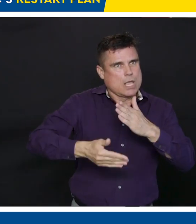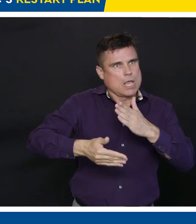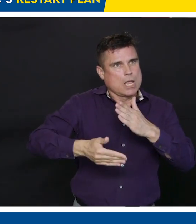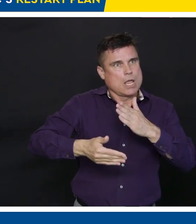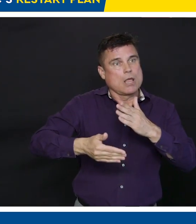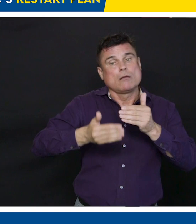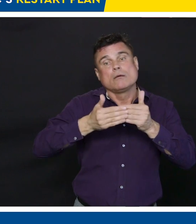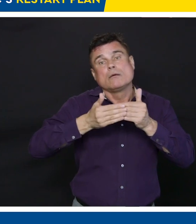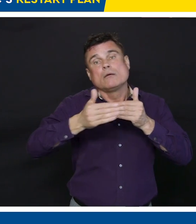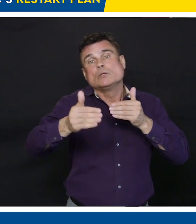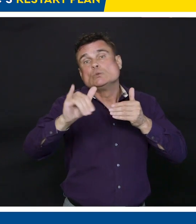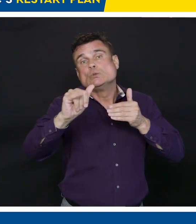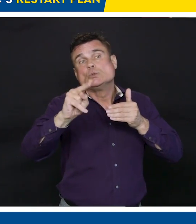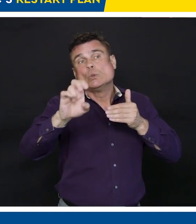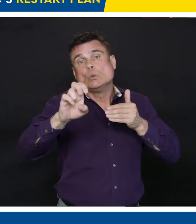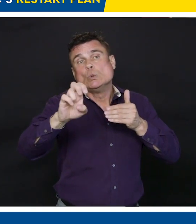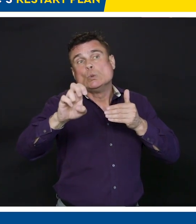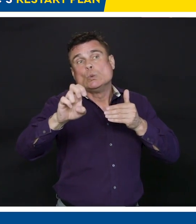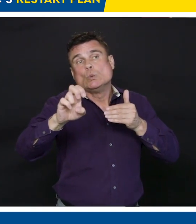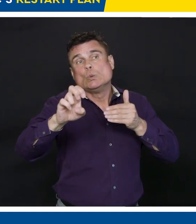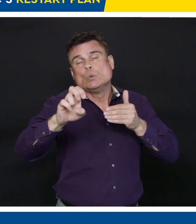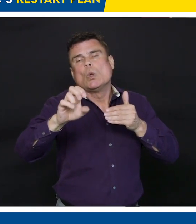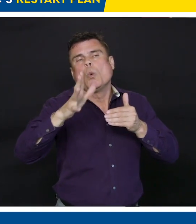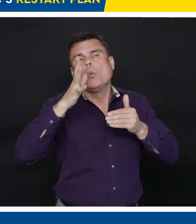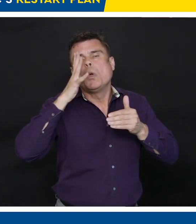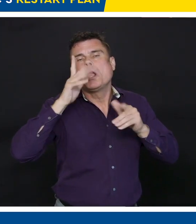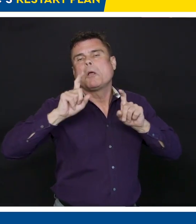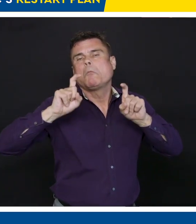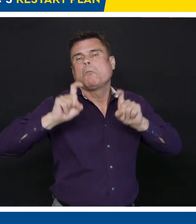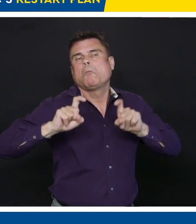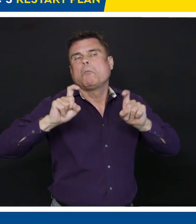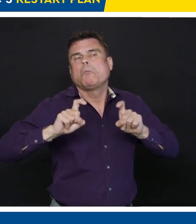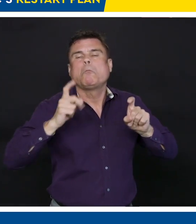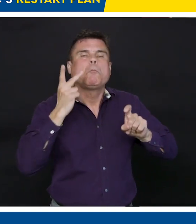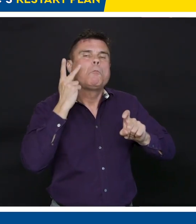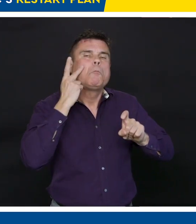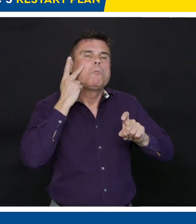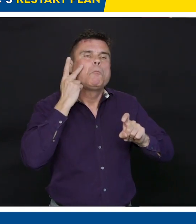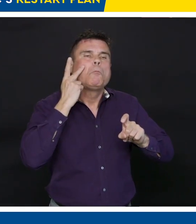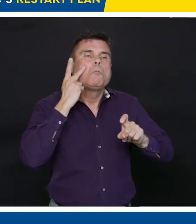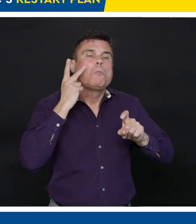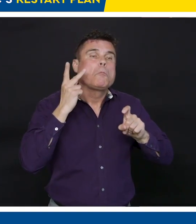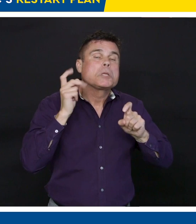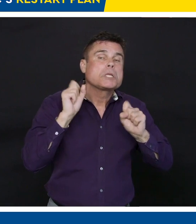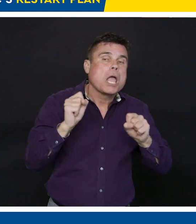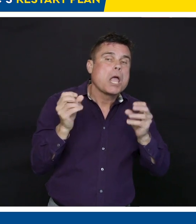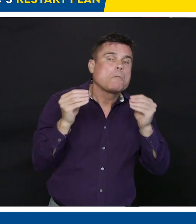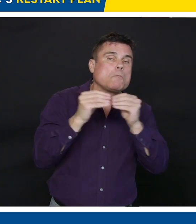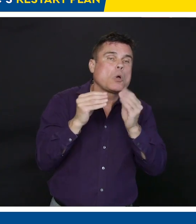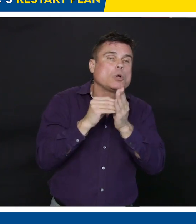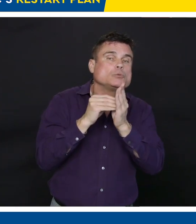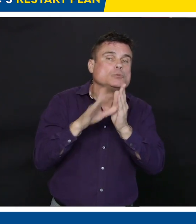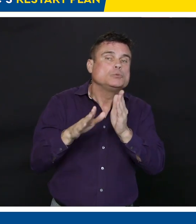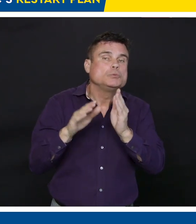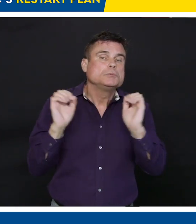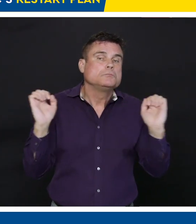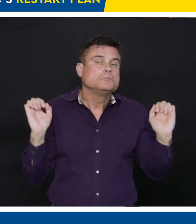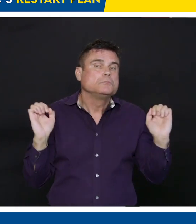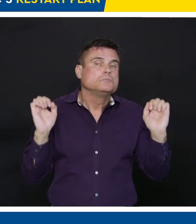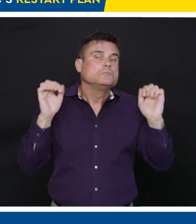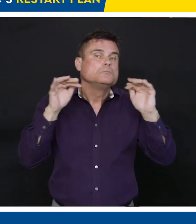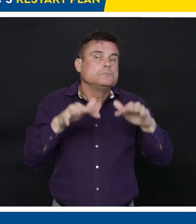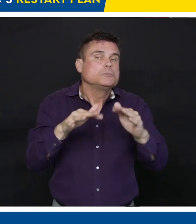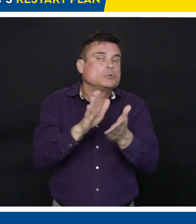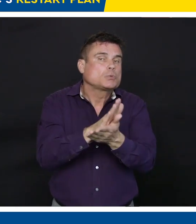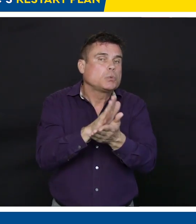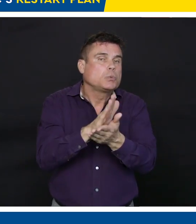later next week or perhaps after the long weekend. But what I'm hearing from people is, are there concerns? Absolutely. But